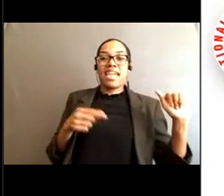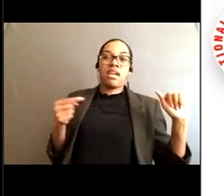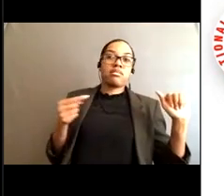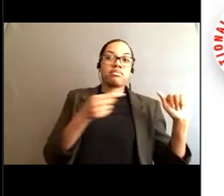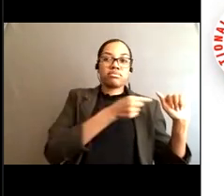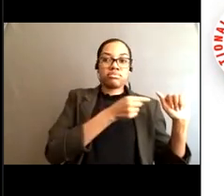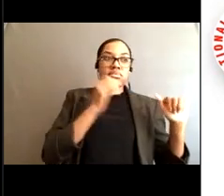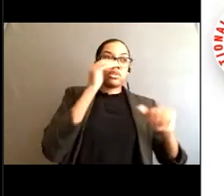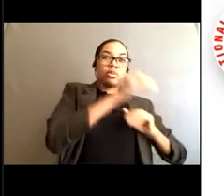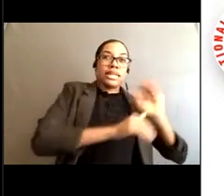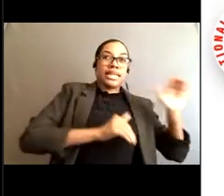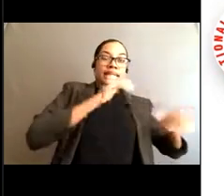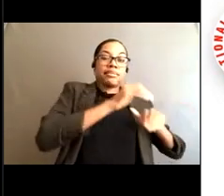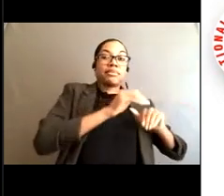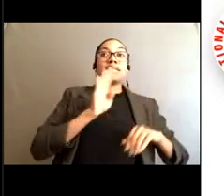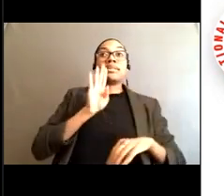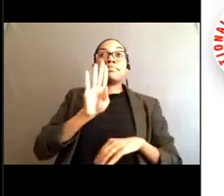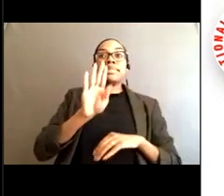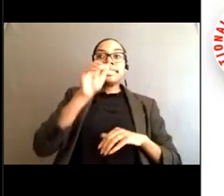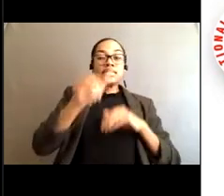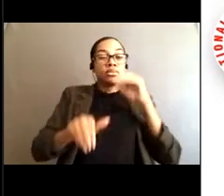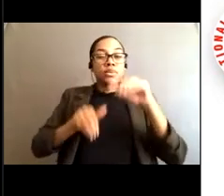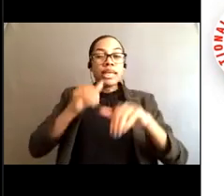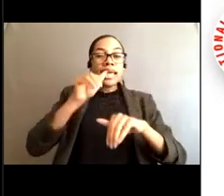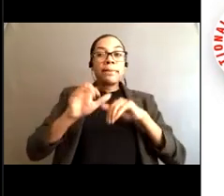or option C.